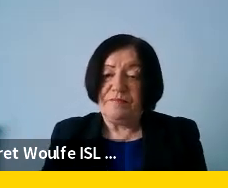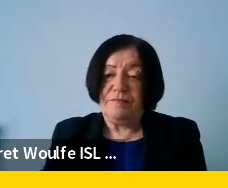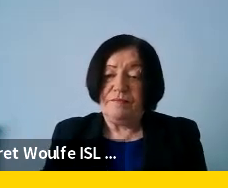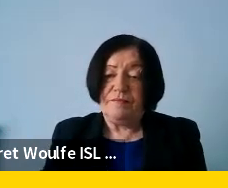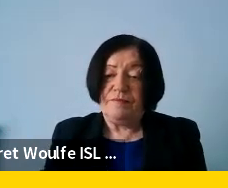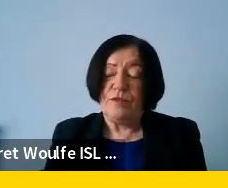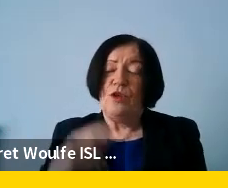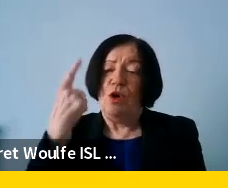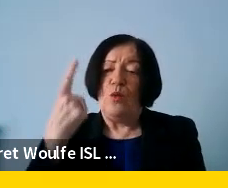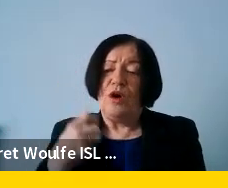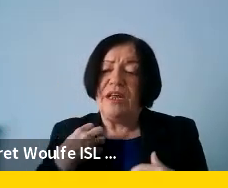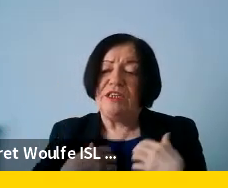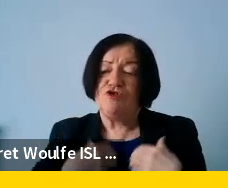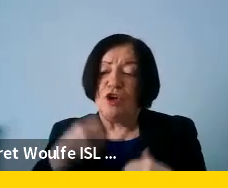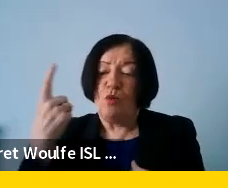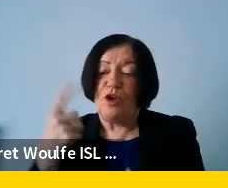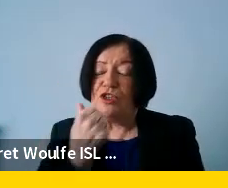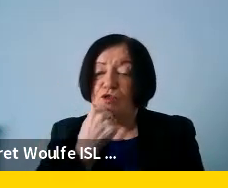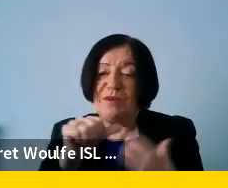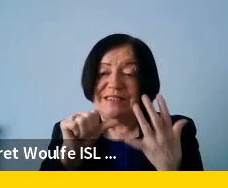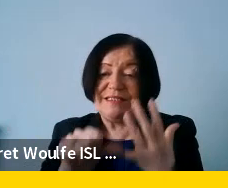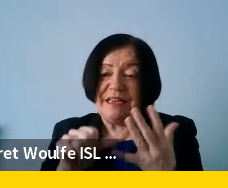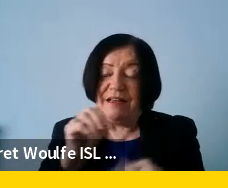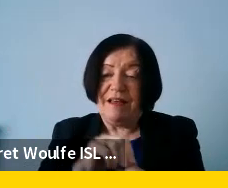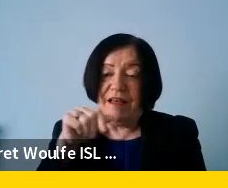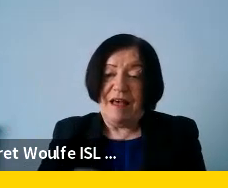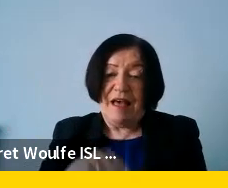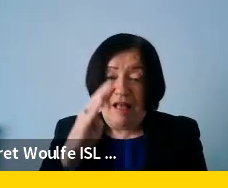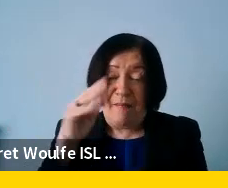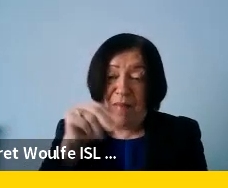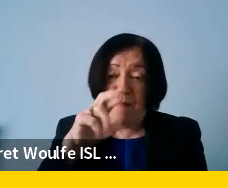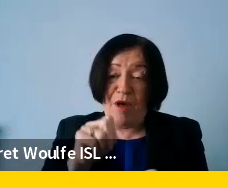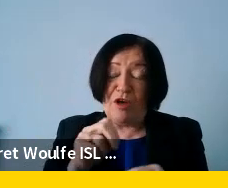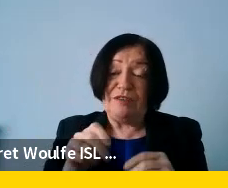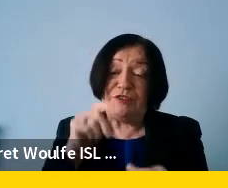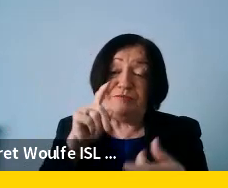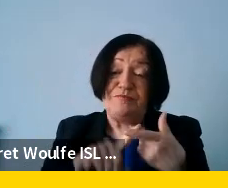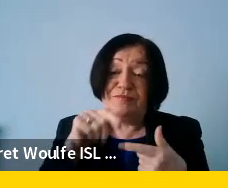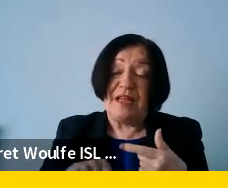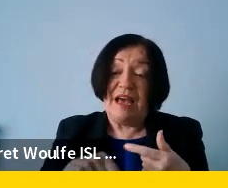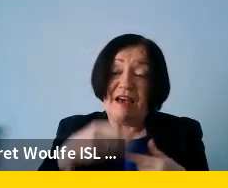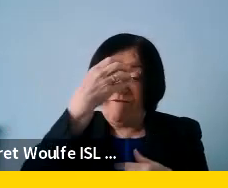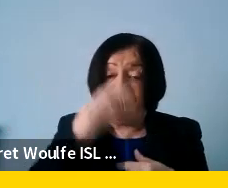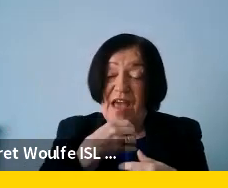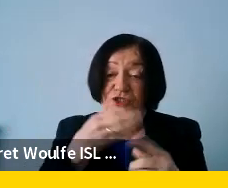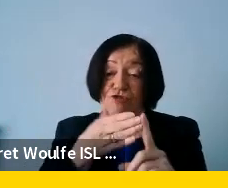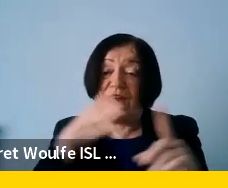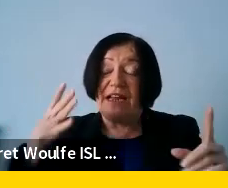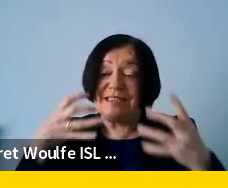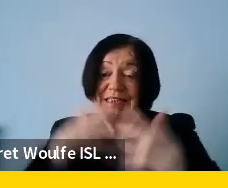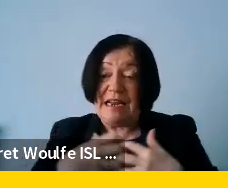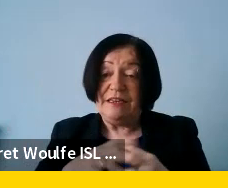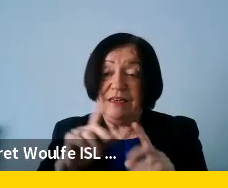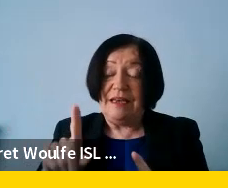One interesting one is number six on the ban mass surveillance and facial recognition technology. Now,